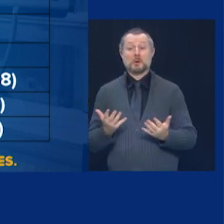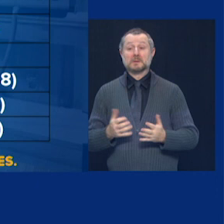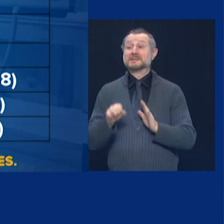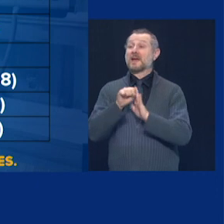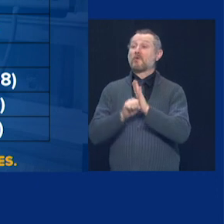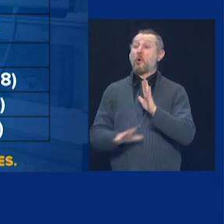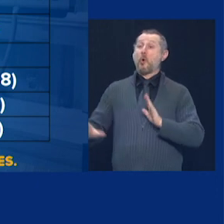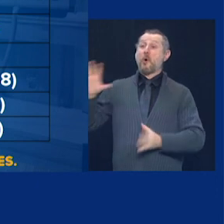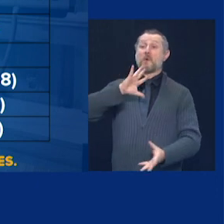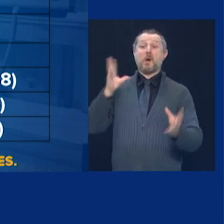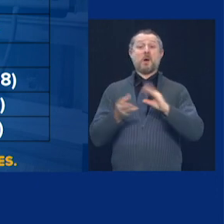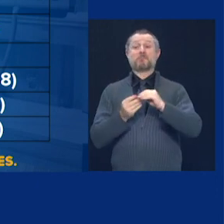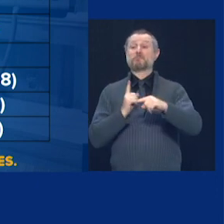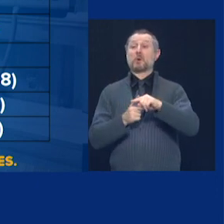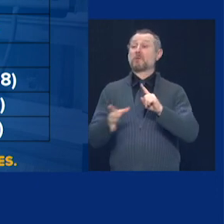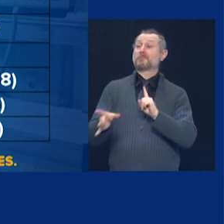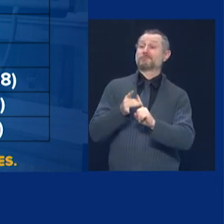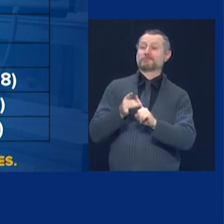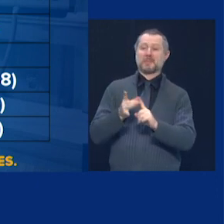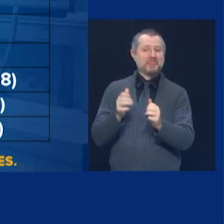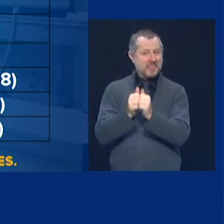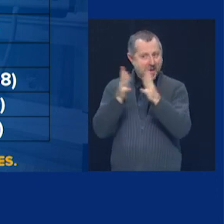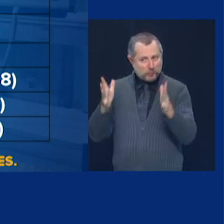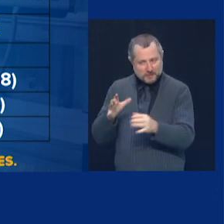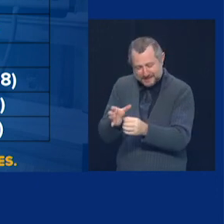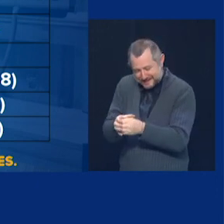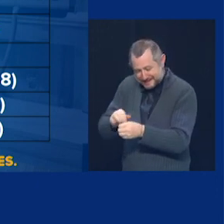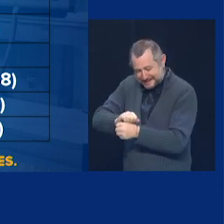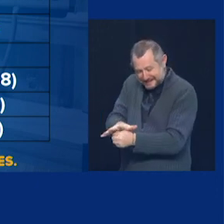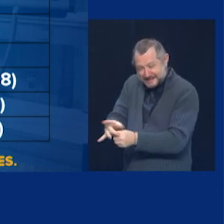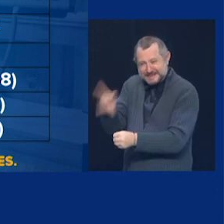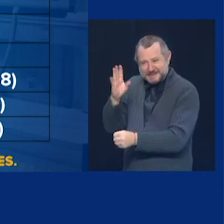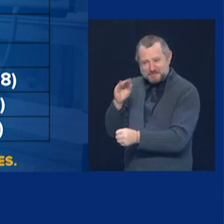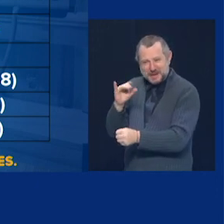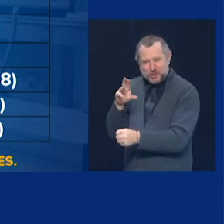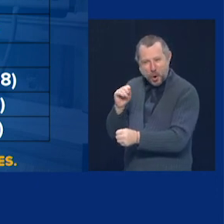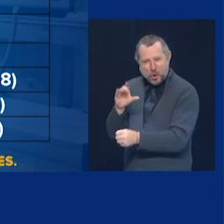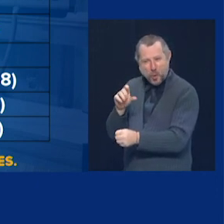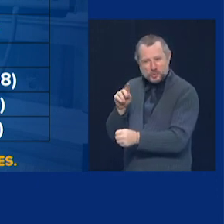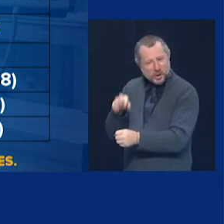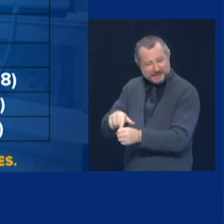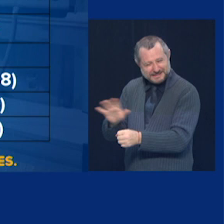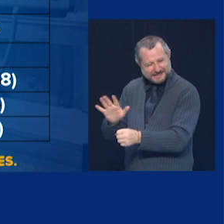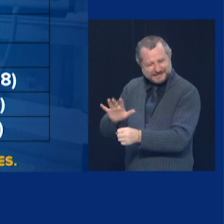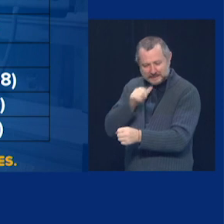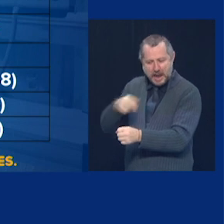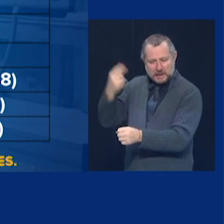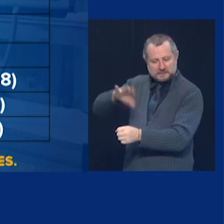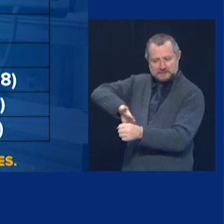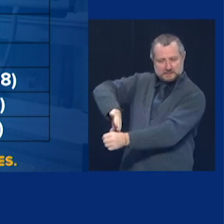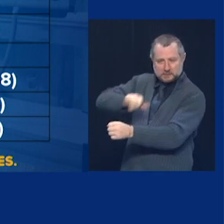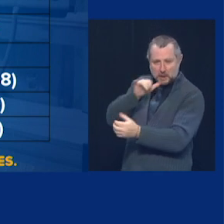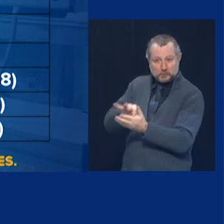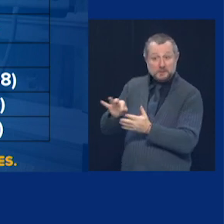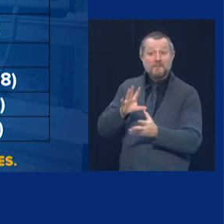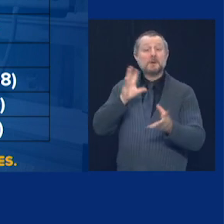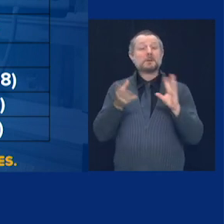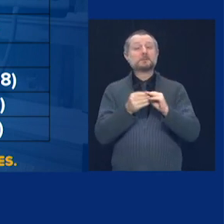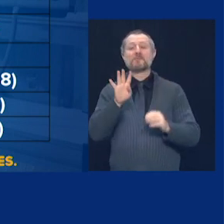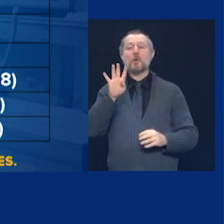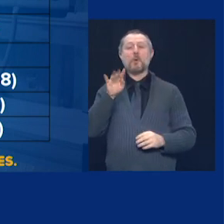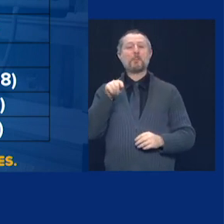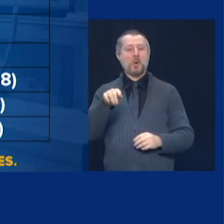without the microcluster zones, which are our high-intensity zones, is 4.86. If you